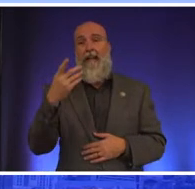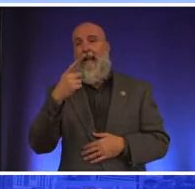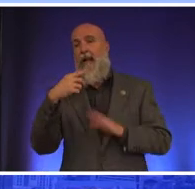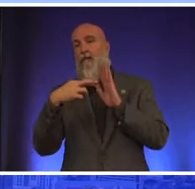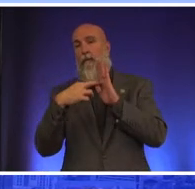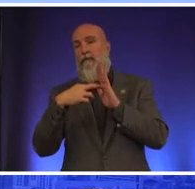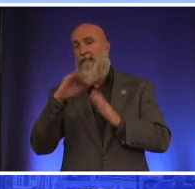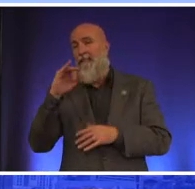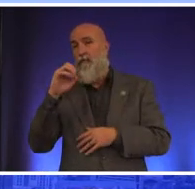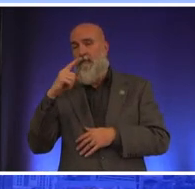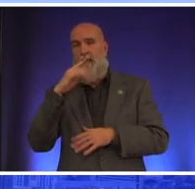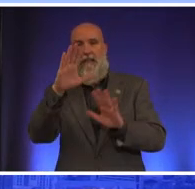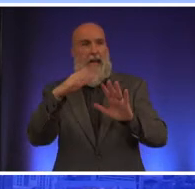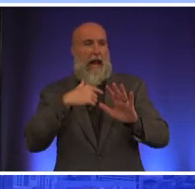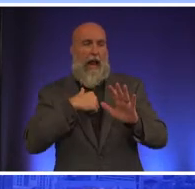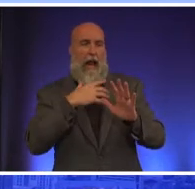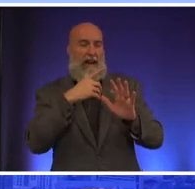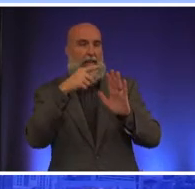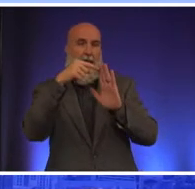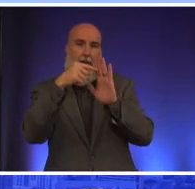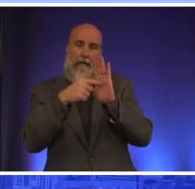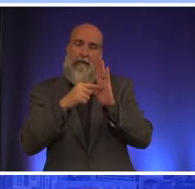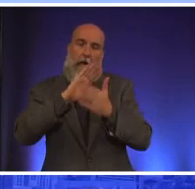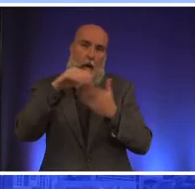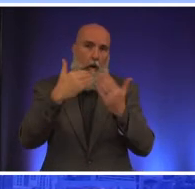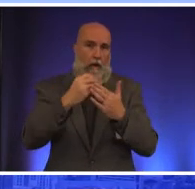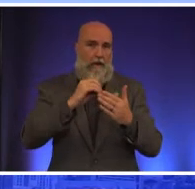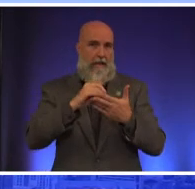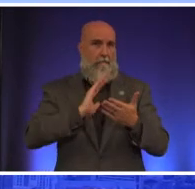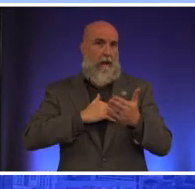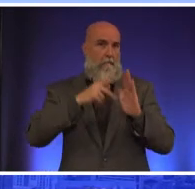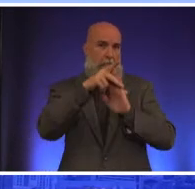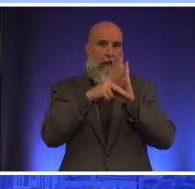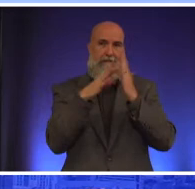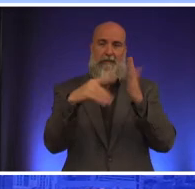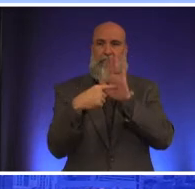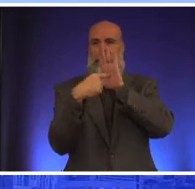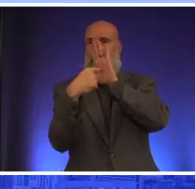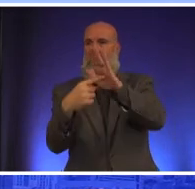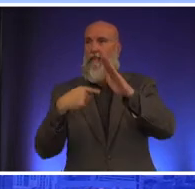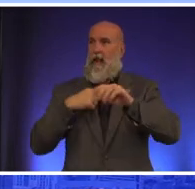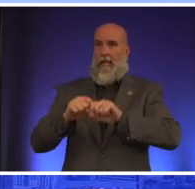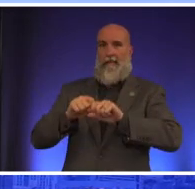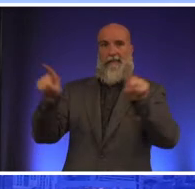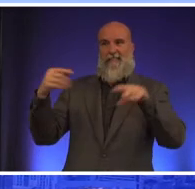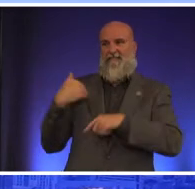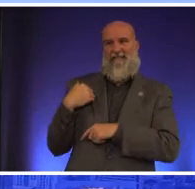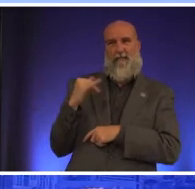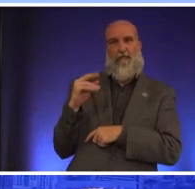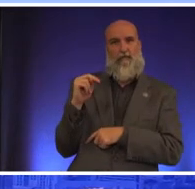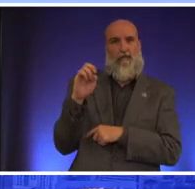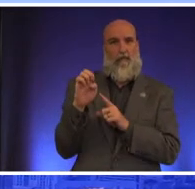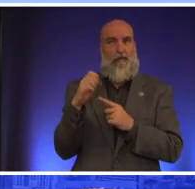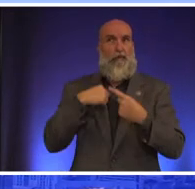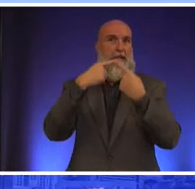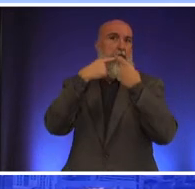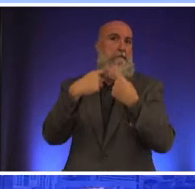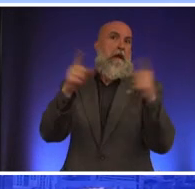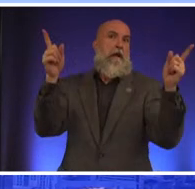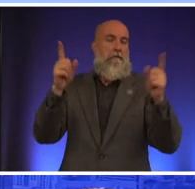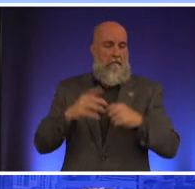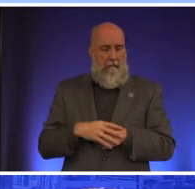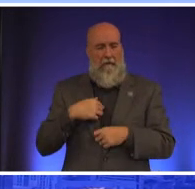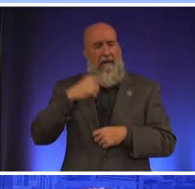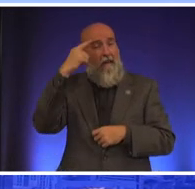in my policies that i introduced in june we launched our campaign in january i think it's important to mention that um as